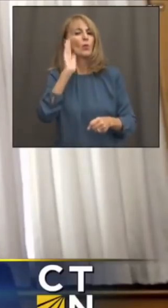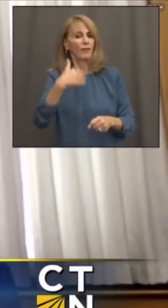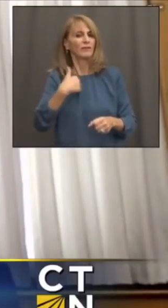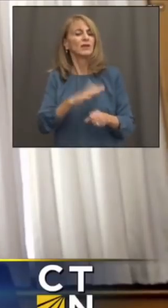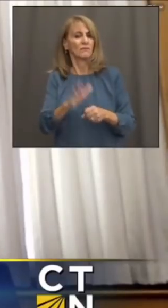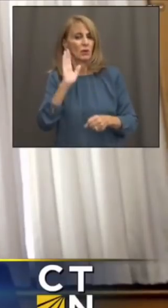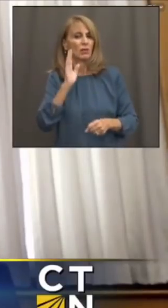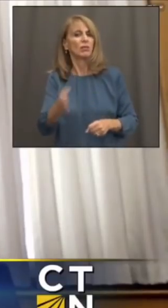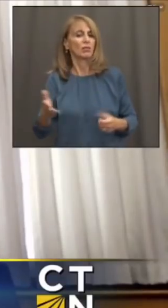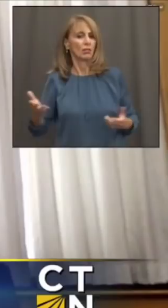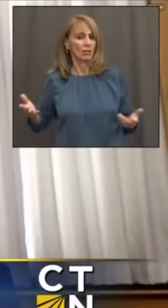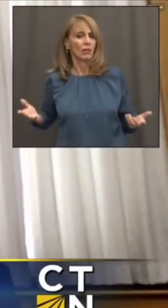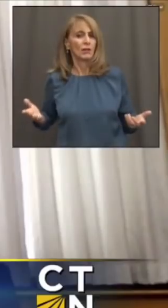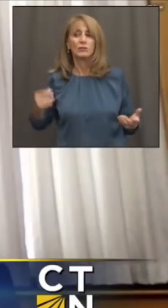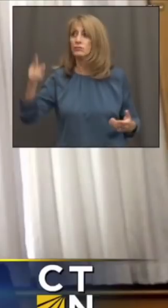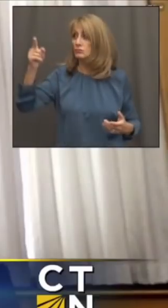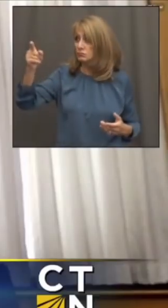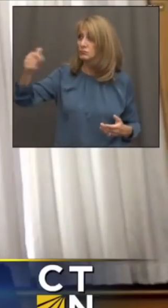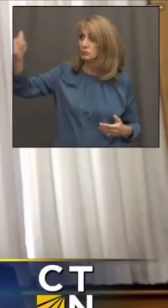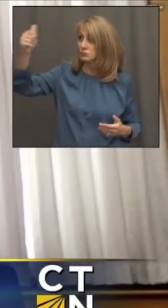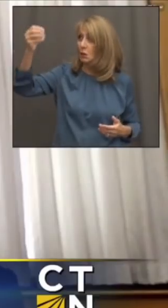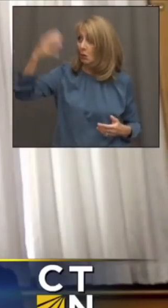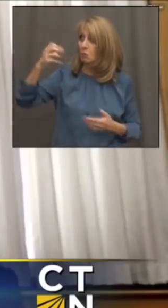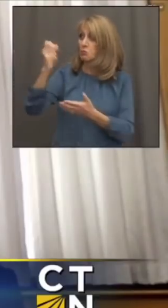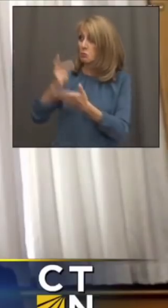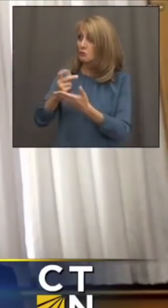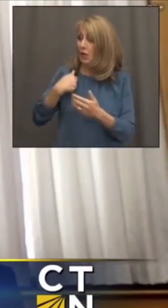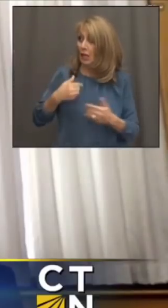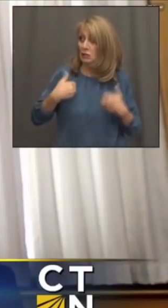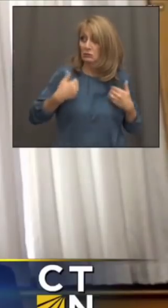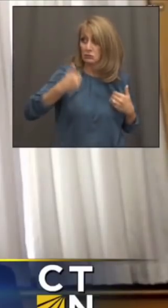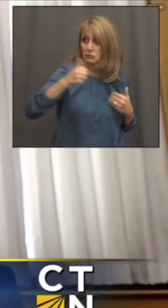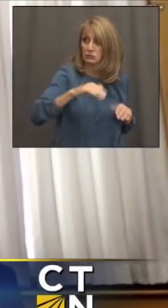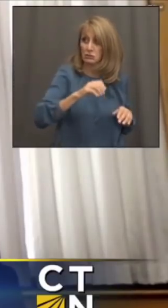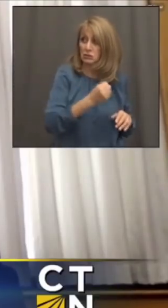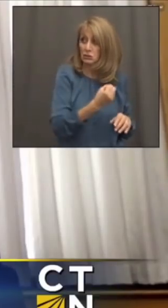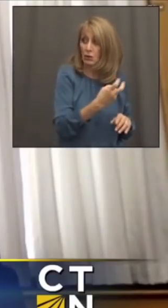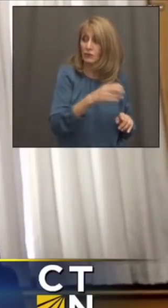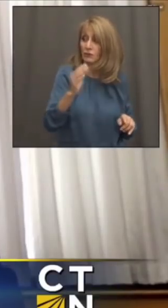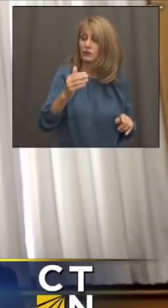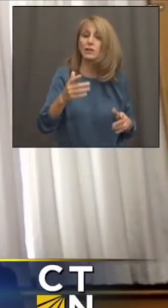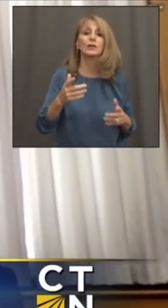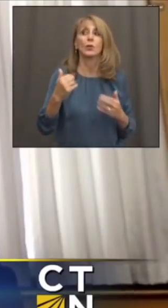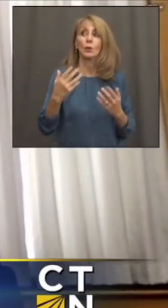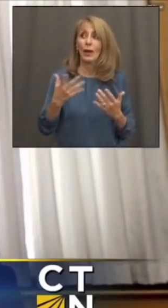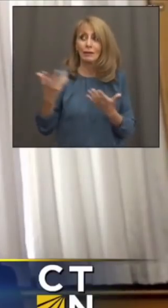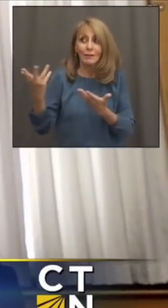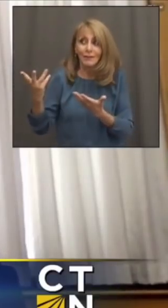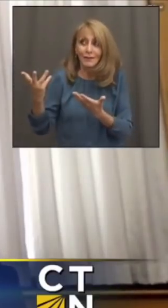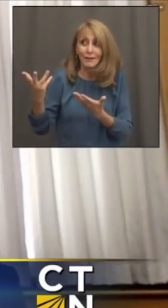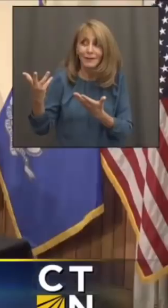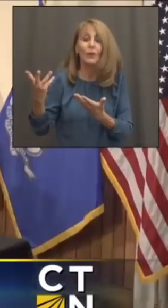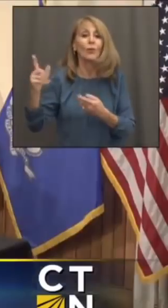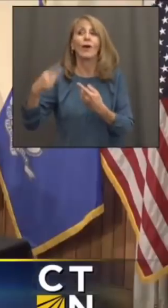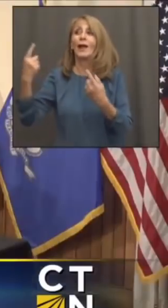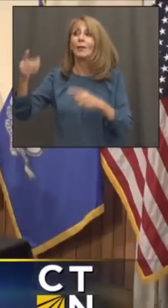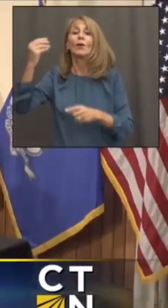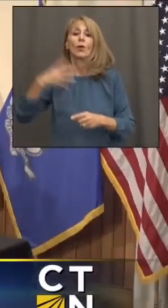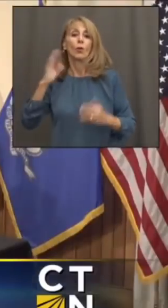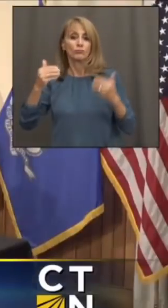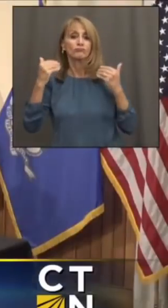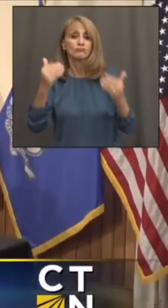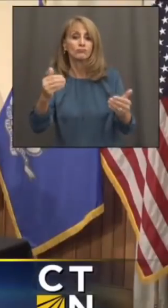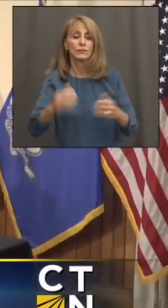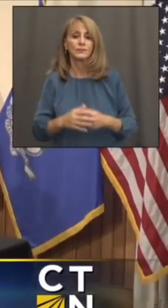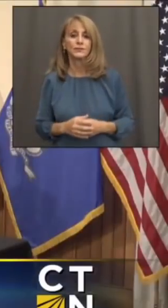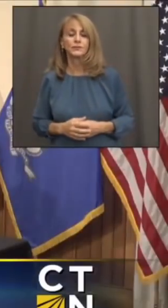them through very quickly once the FDA approval comes. So we're hoping that that happens sooner rather than later. And you just made me